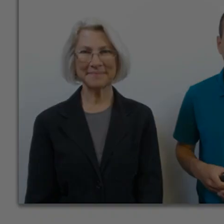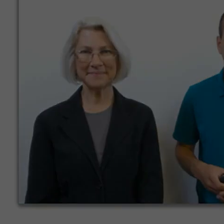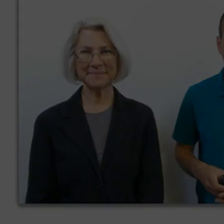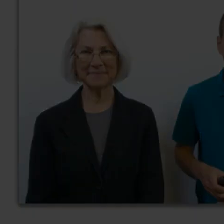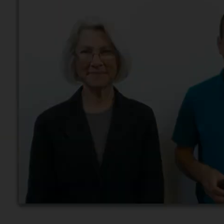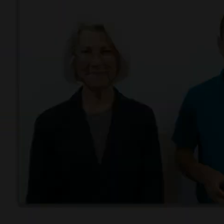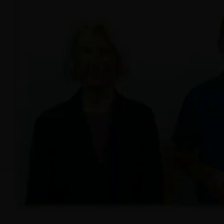Let's go. Okay.